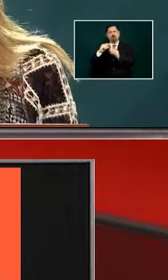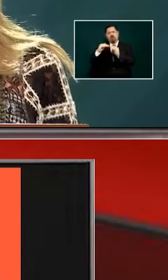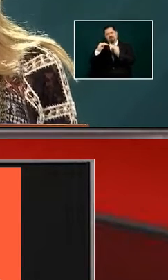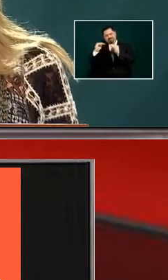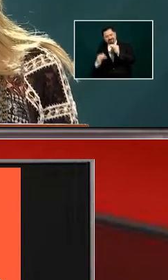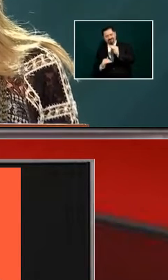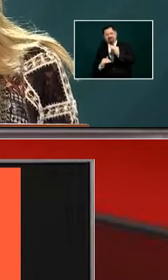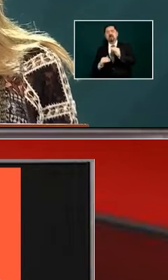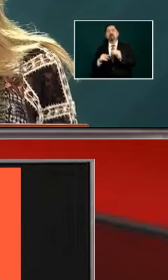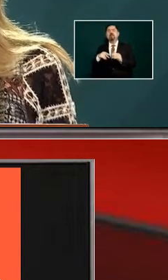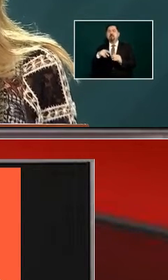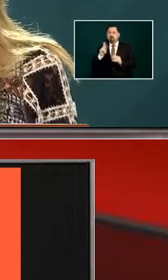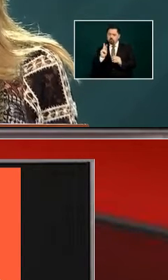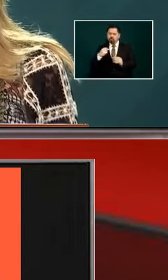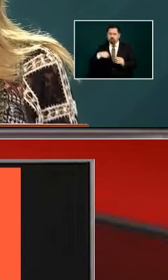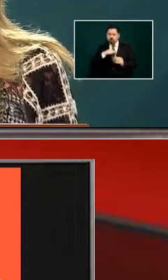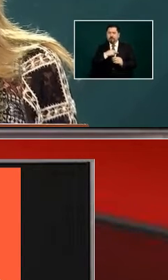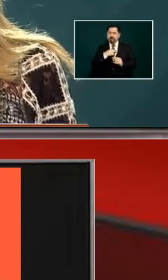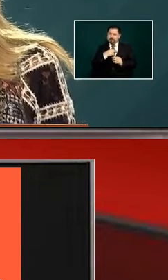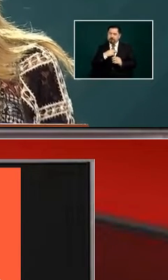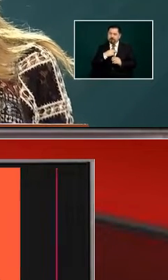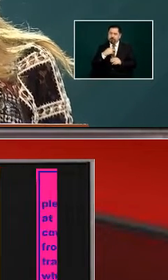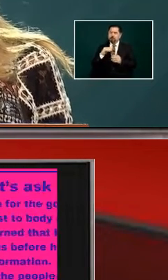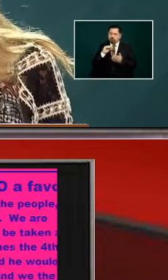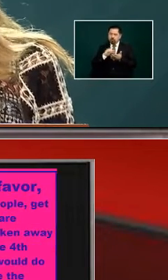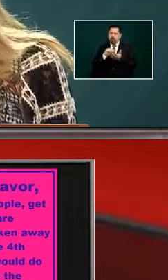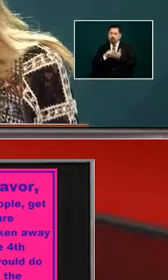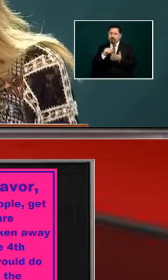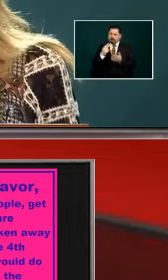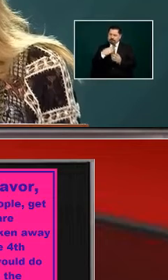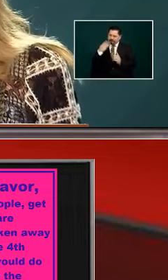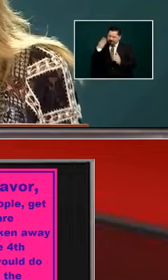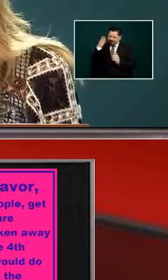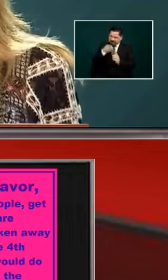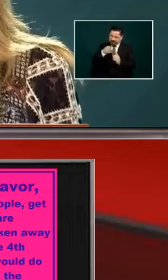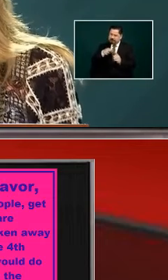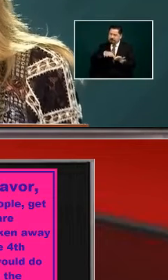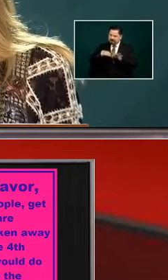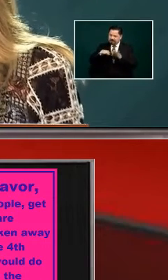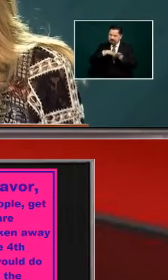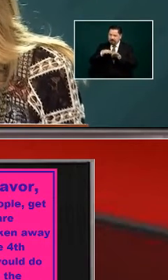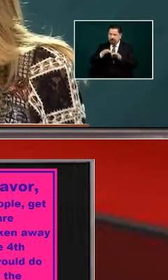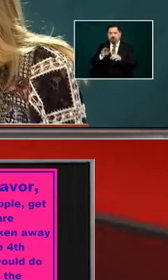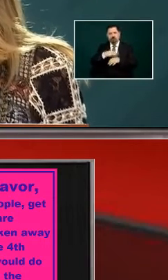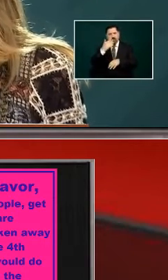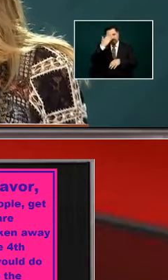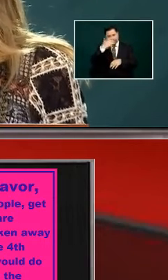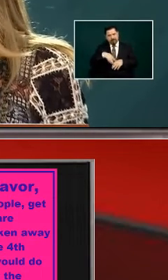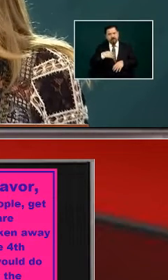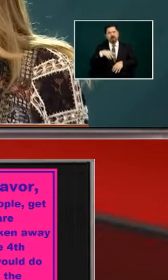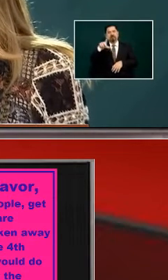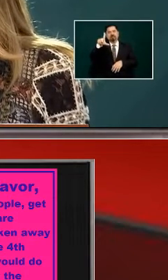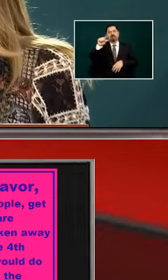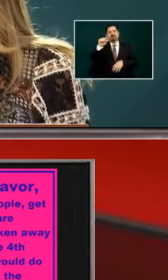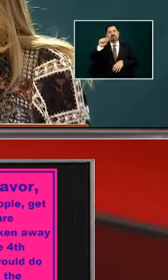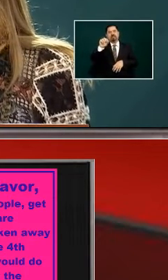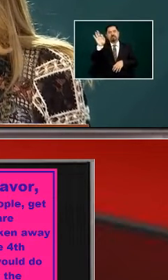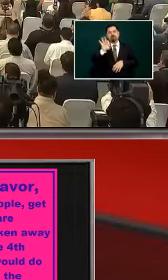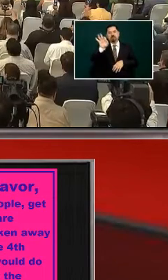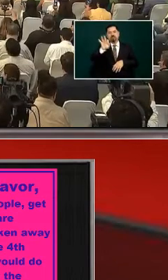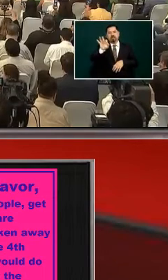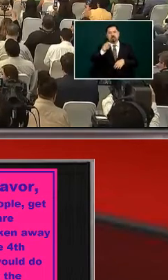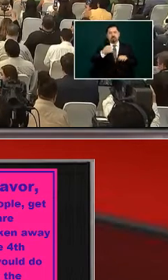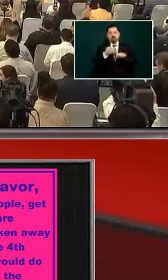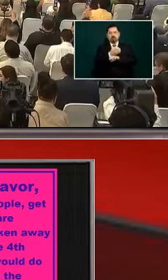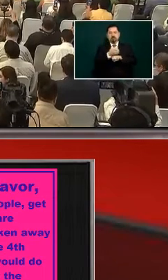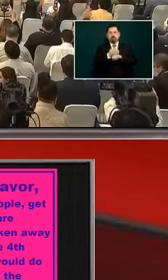have done we've been established better seven out of ten